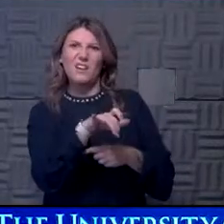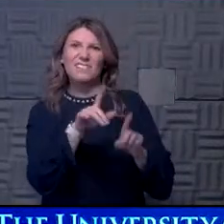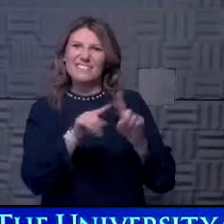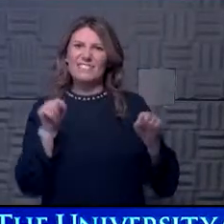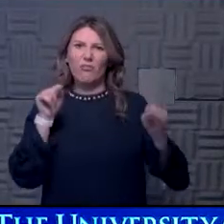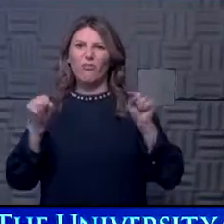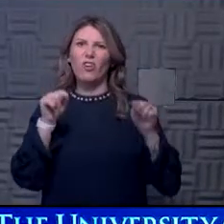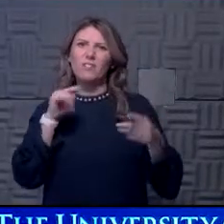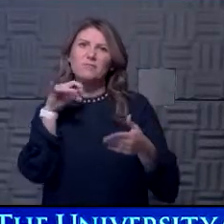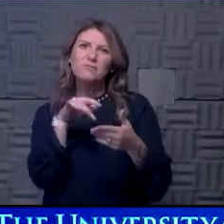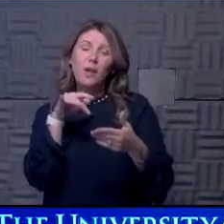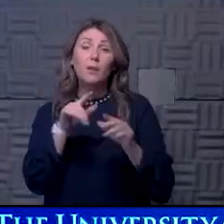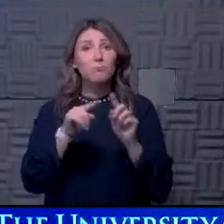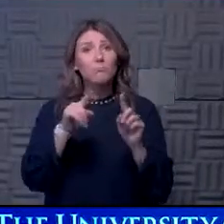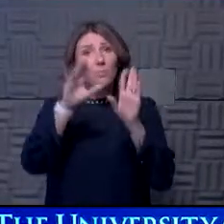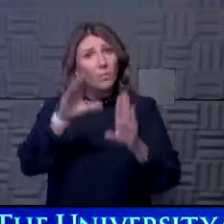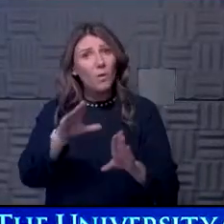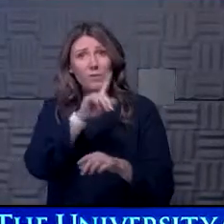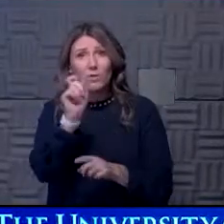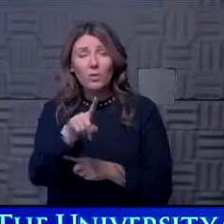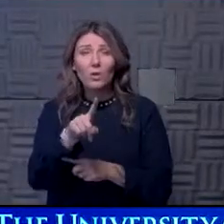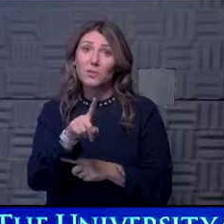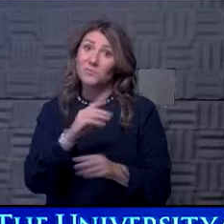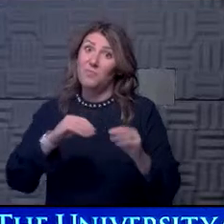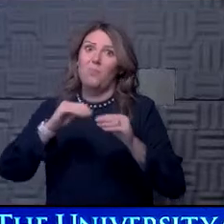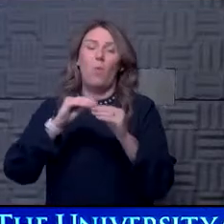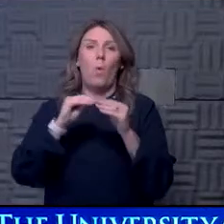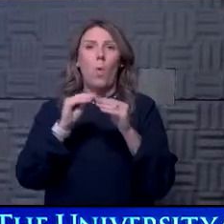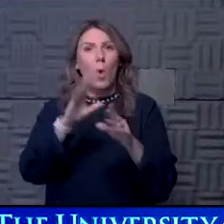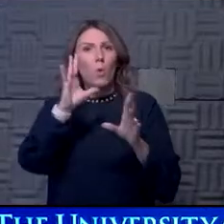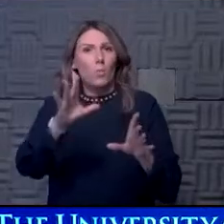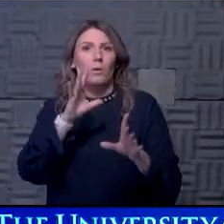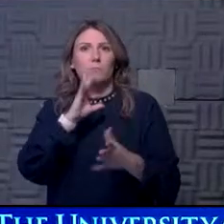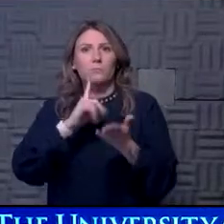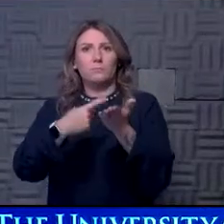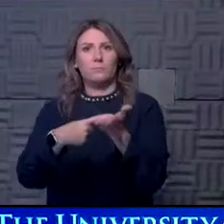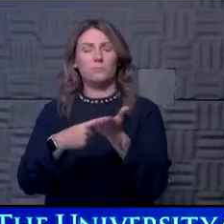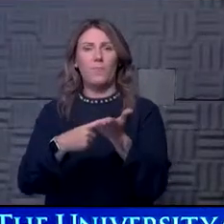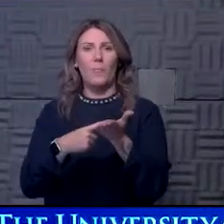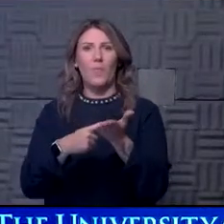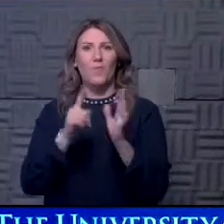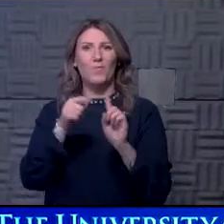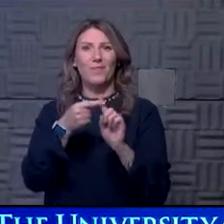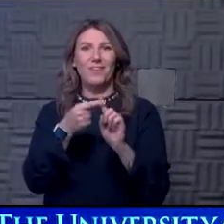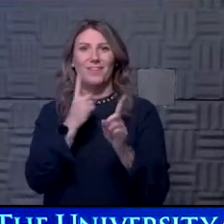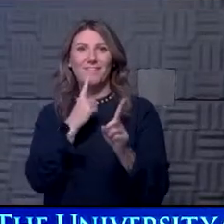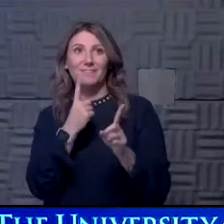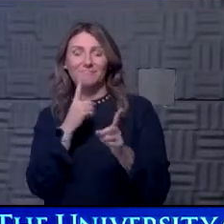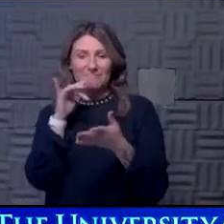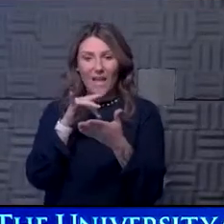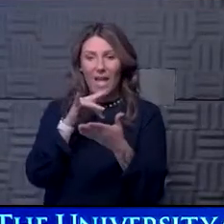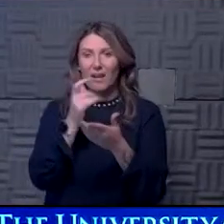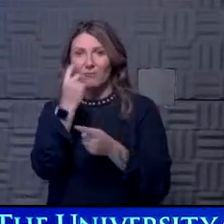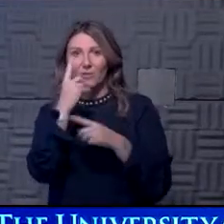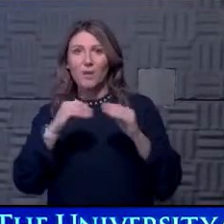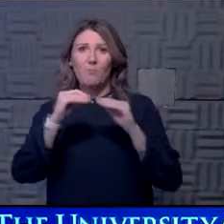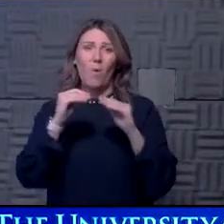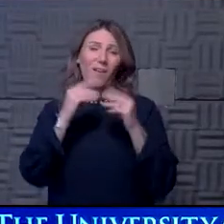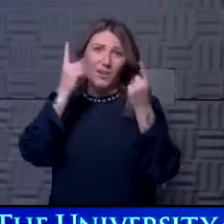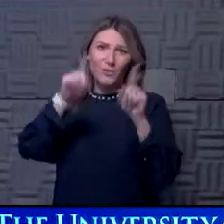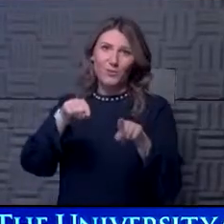great questions. Plenty more to come on that as we understand more. I just think I agree with Dana. It's not